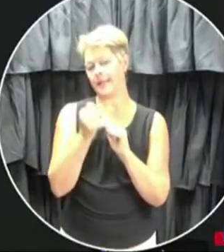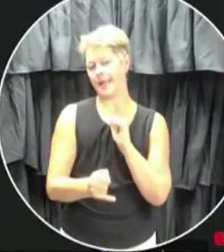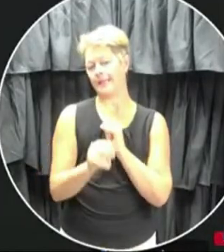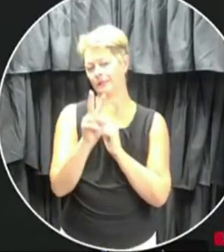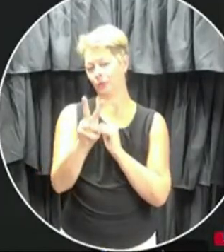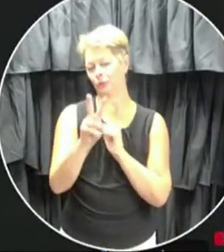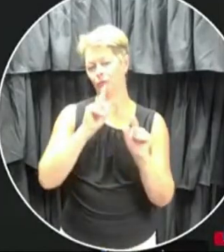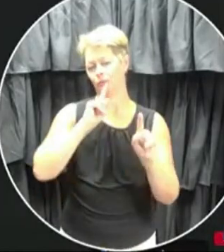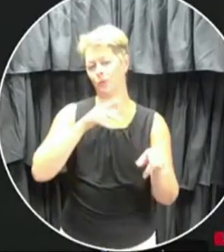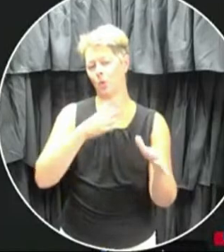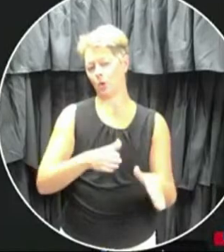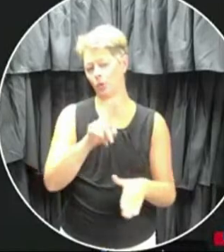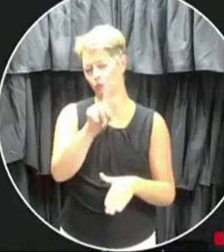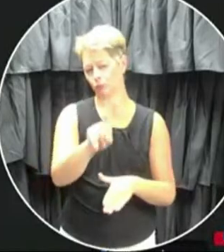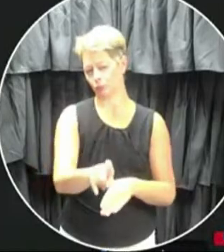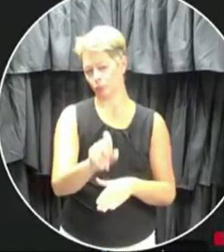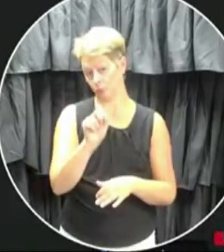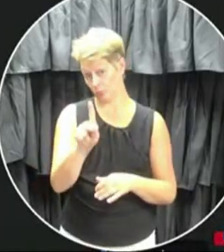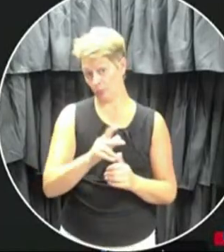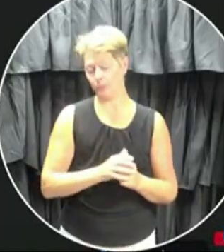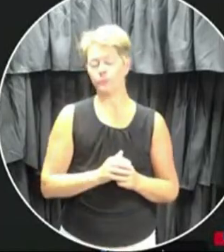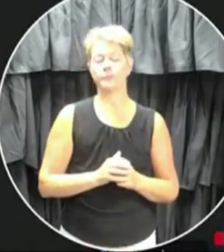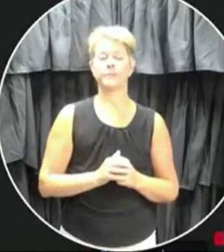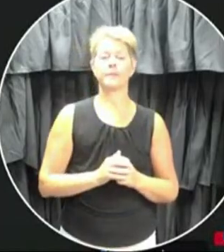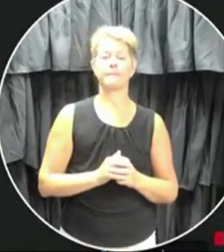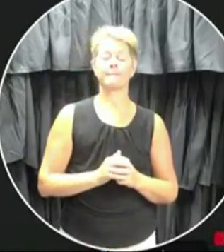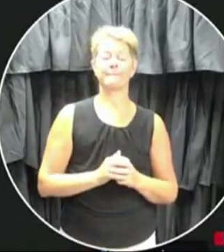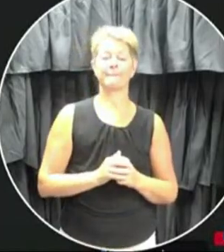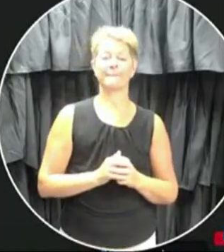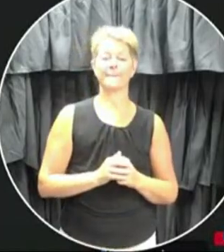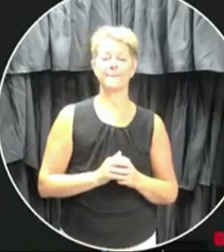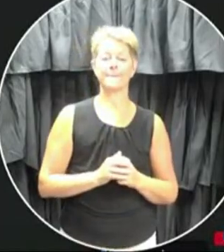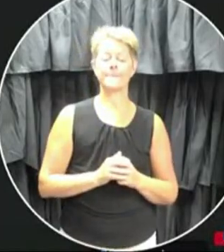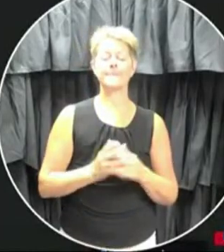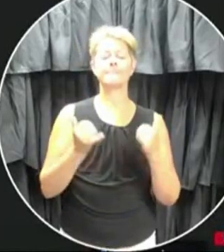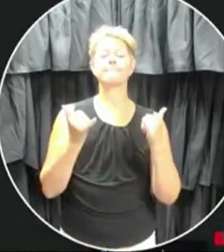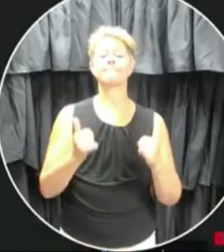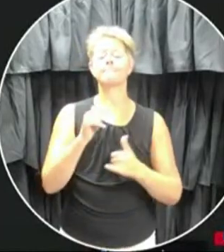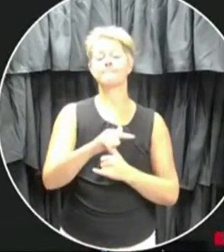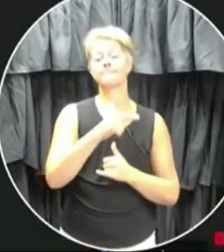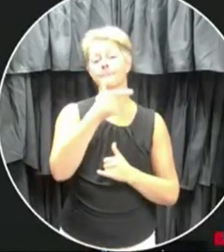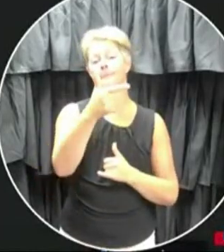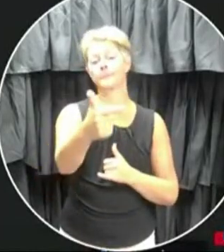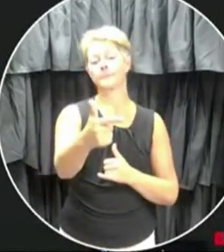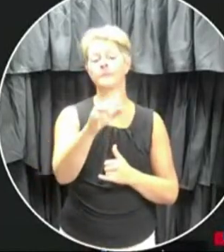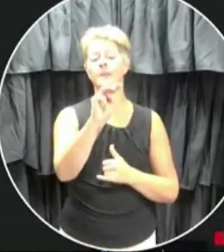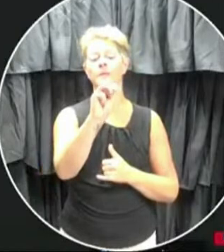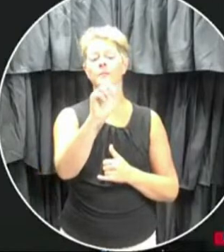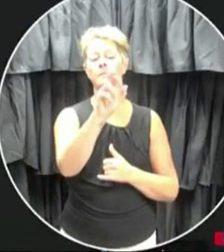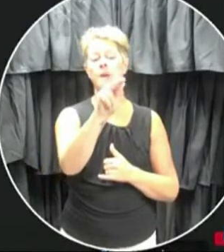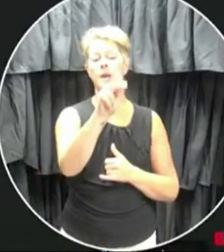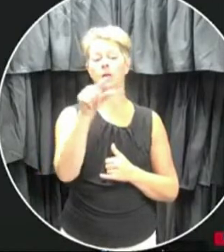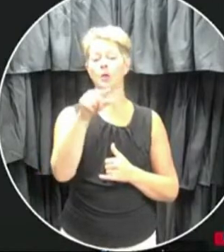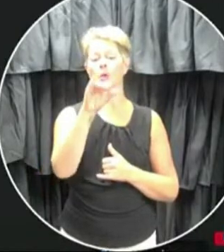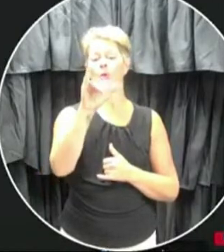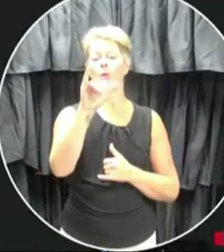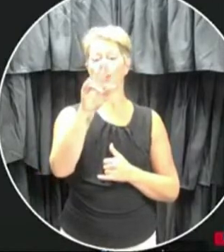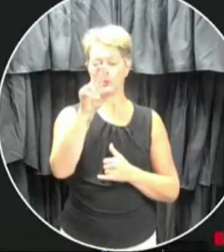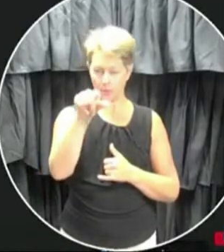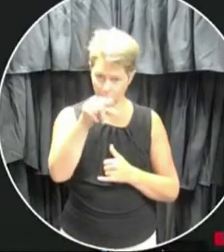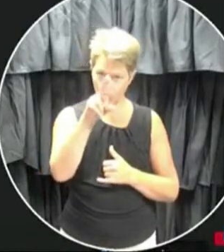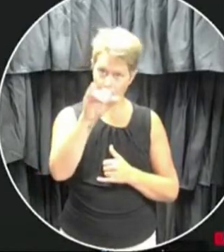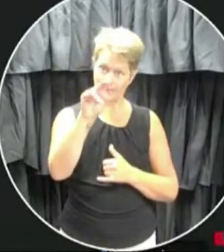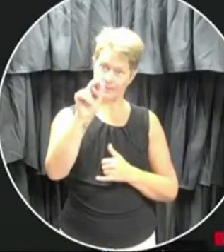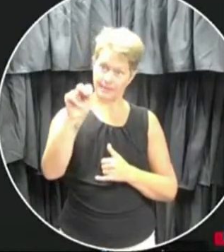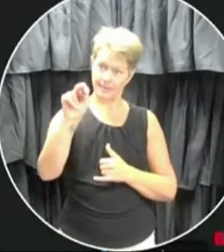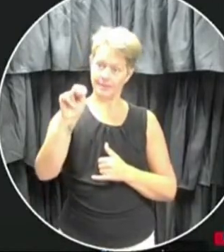individuals who will be asking questions. So, um, I will now unmute and allow Mark Quinn with CBC to address the panel. Mark,